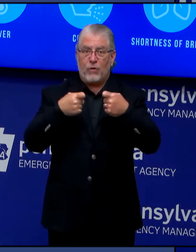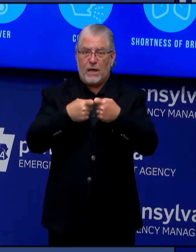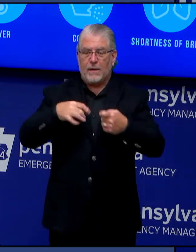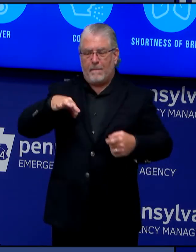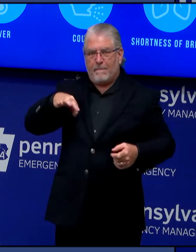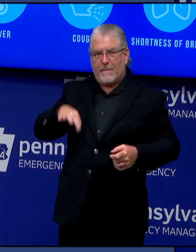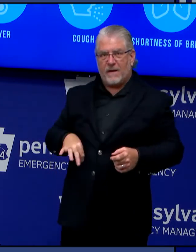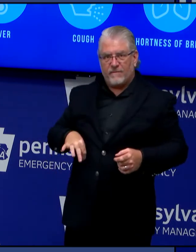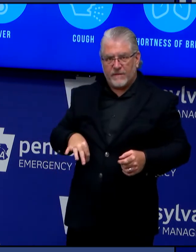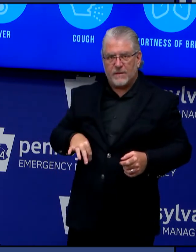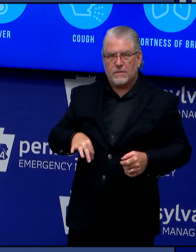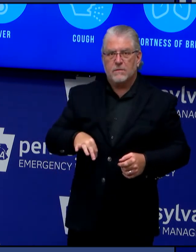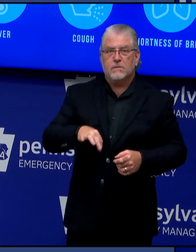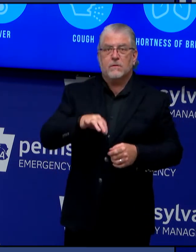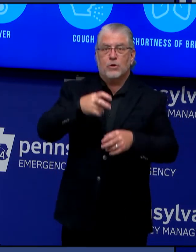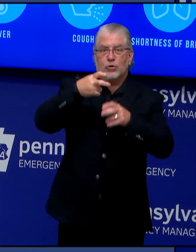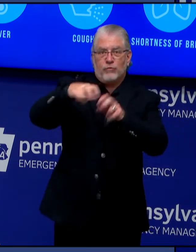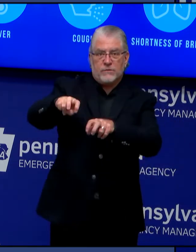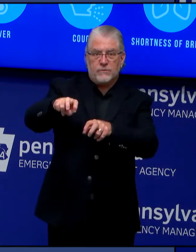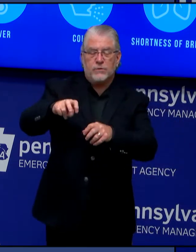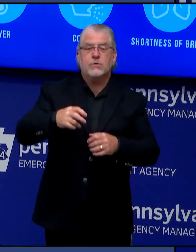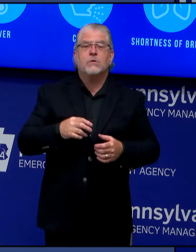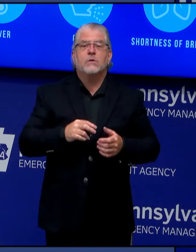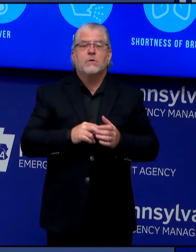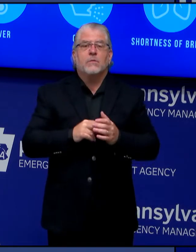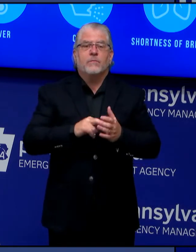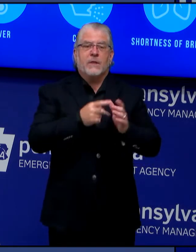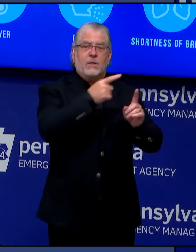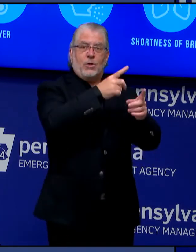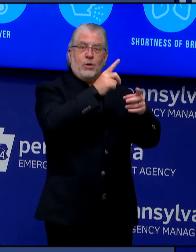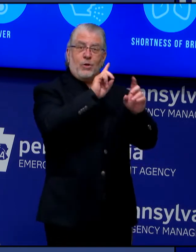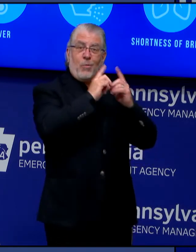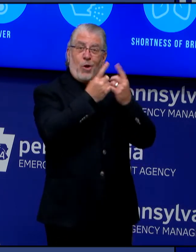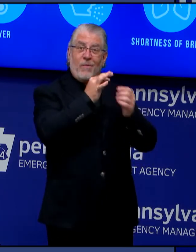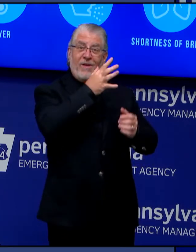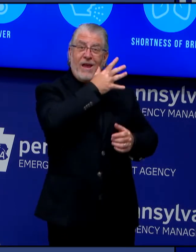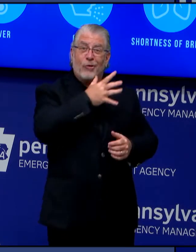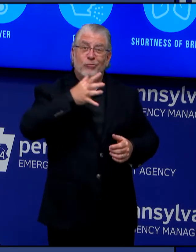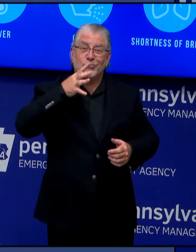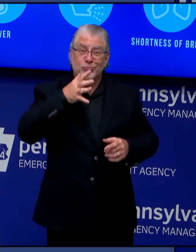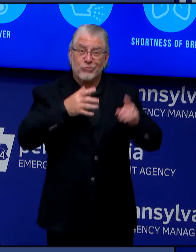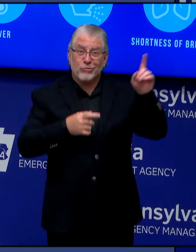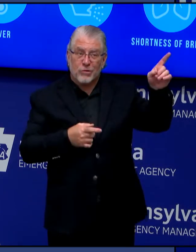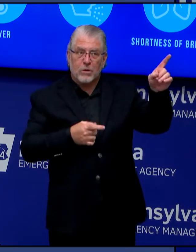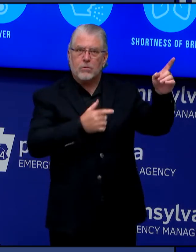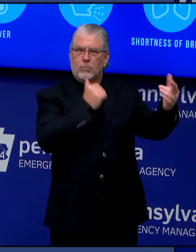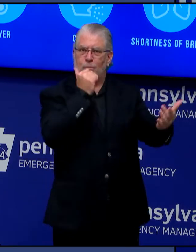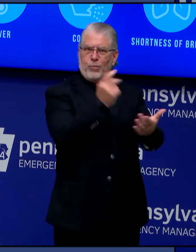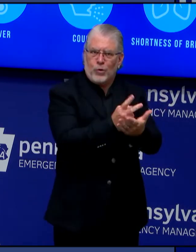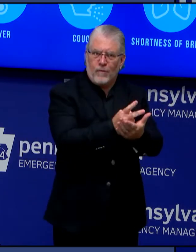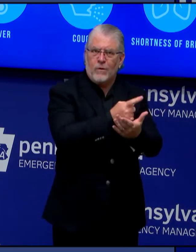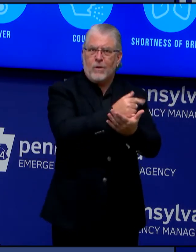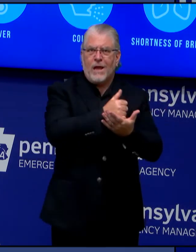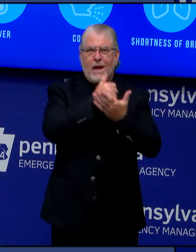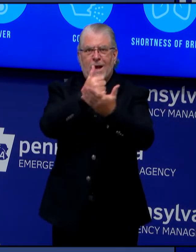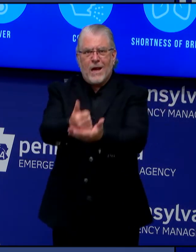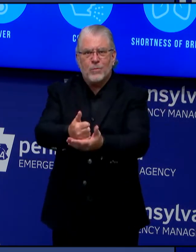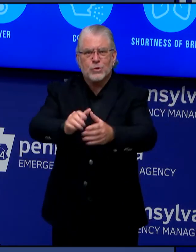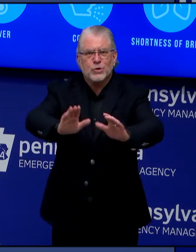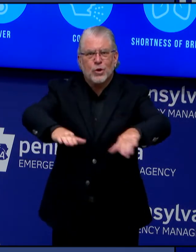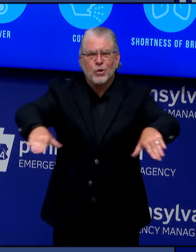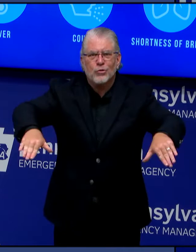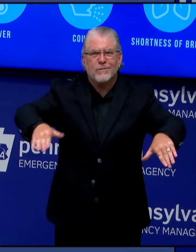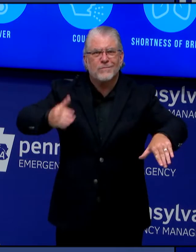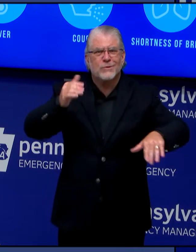States Department of Agriculture to extend additional support to families with children who, when they're in school, receive free and